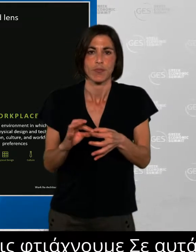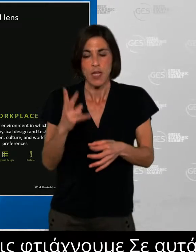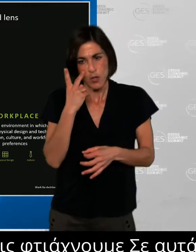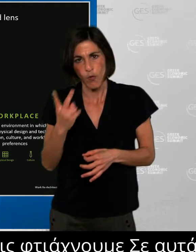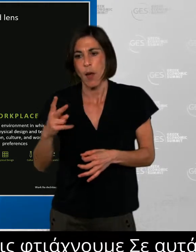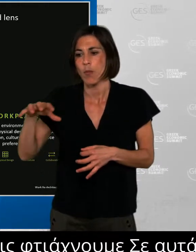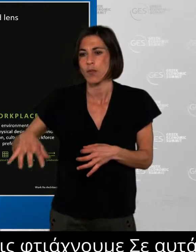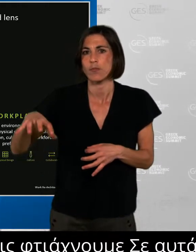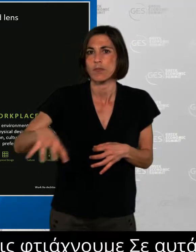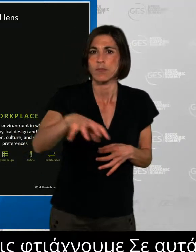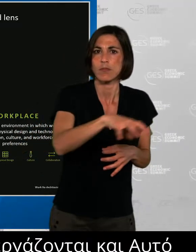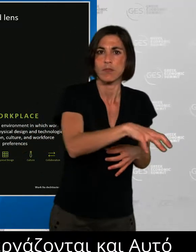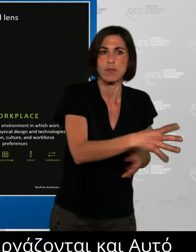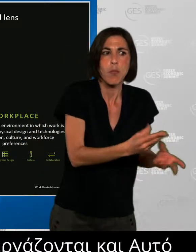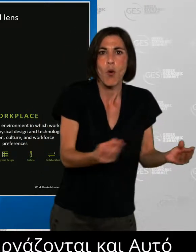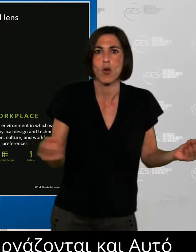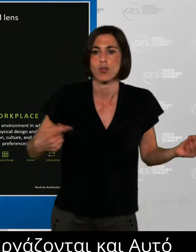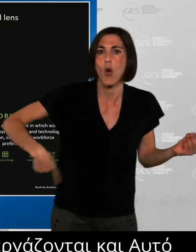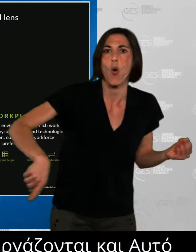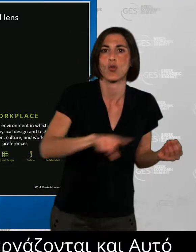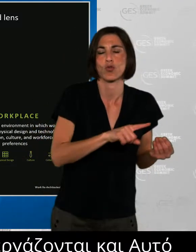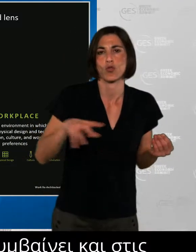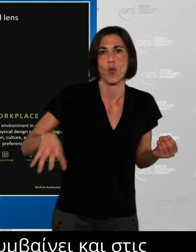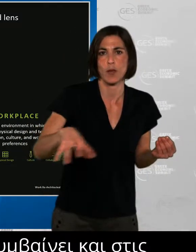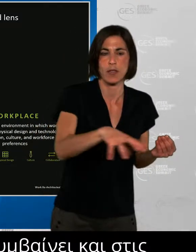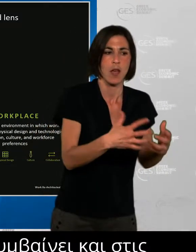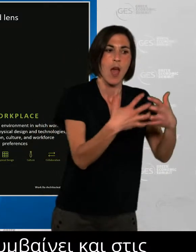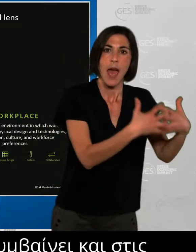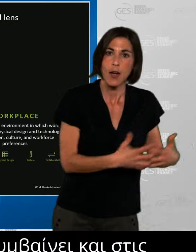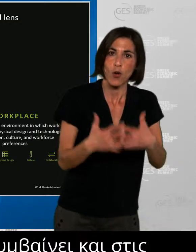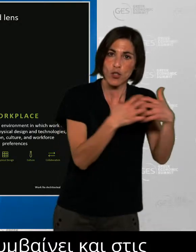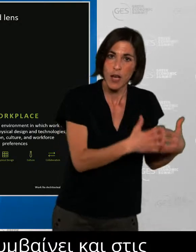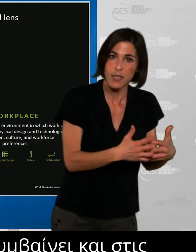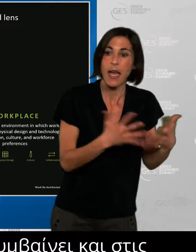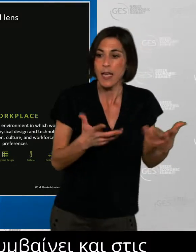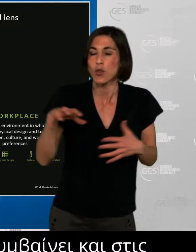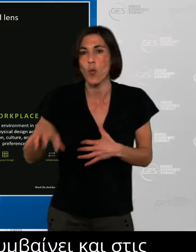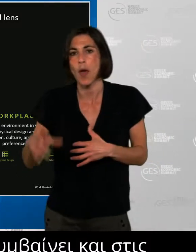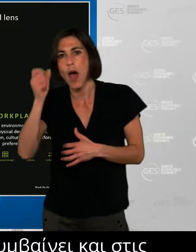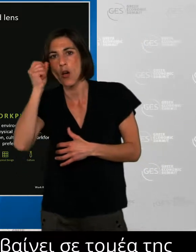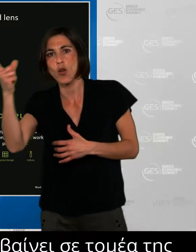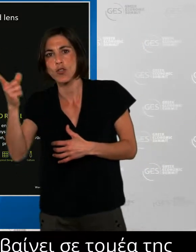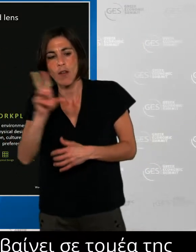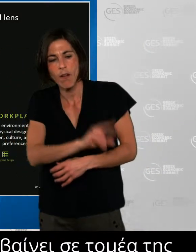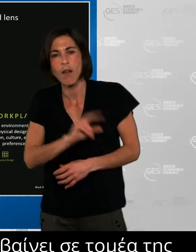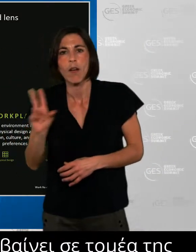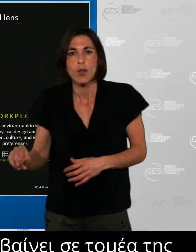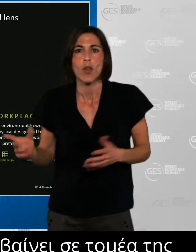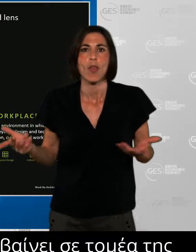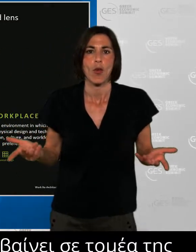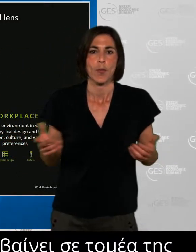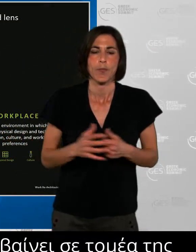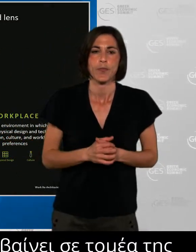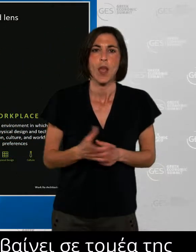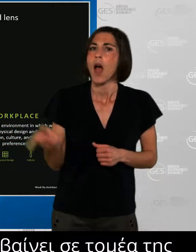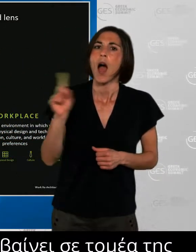lines as we are seeing it within the knowledge sector. And then workforce. How do we think about the workforce in